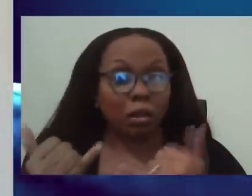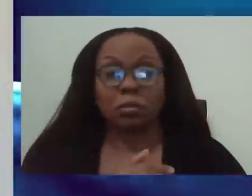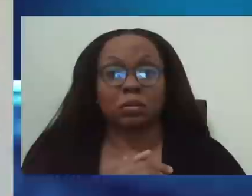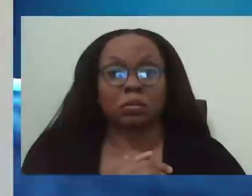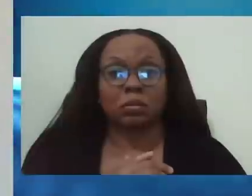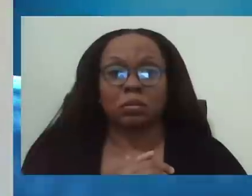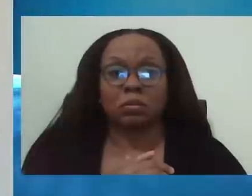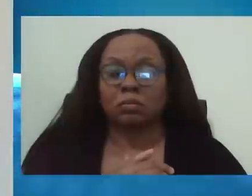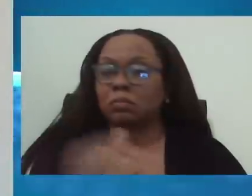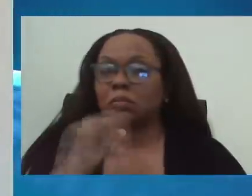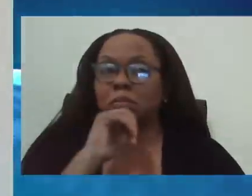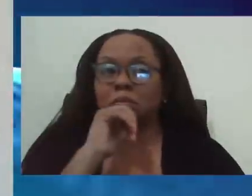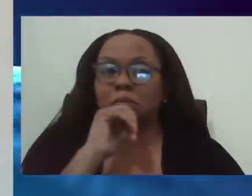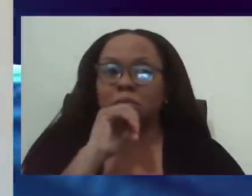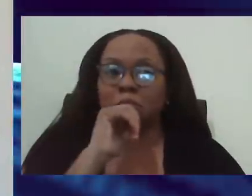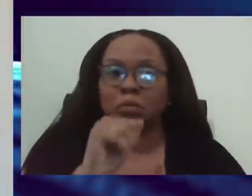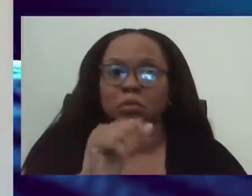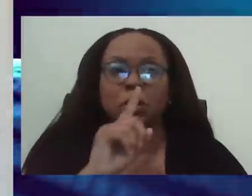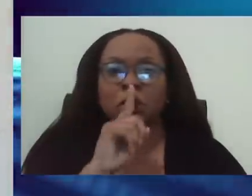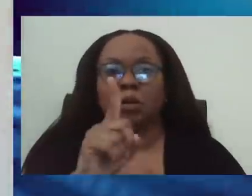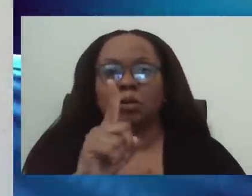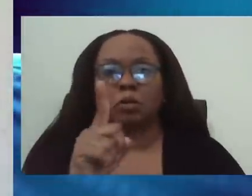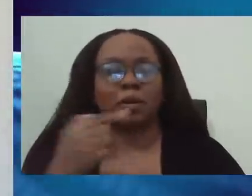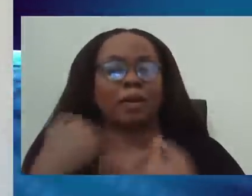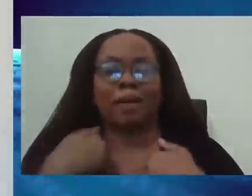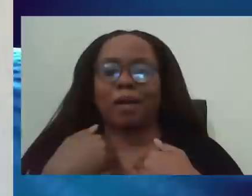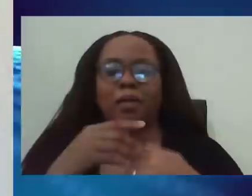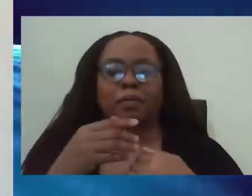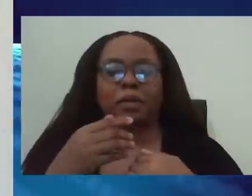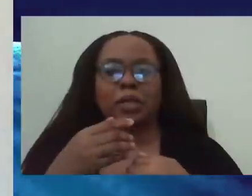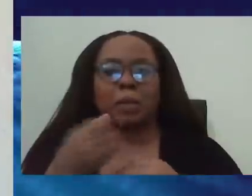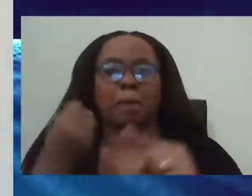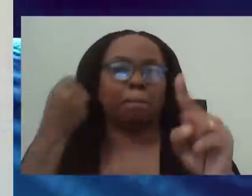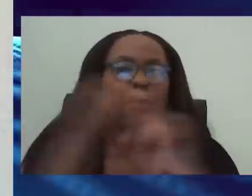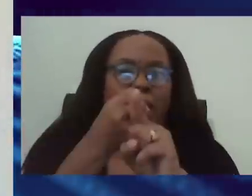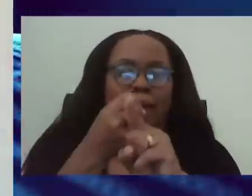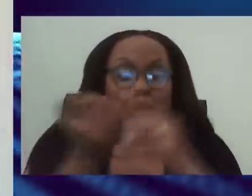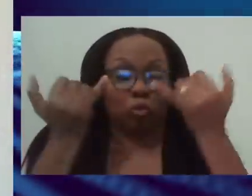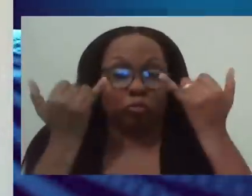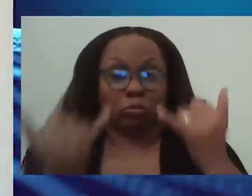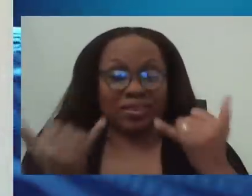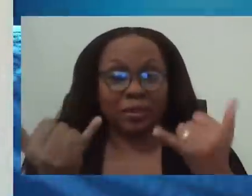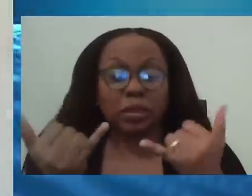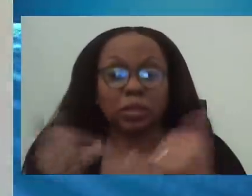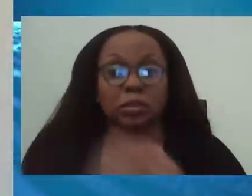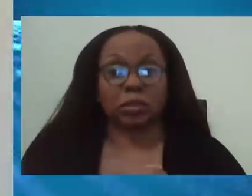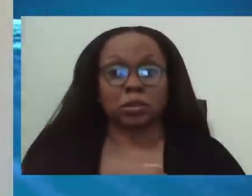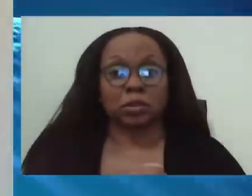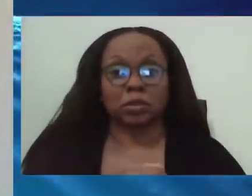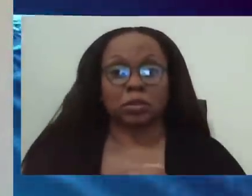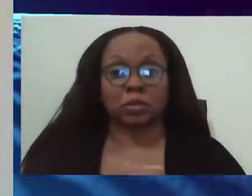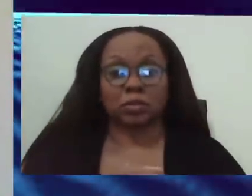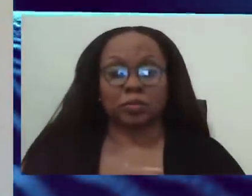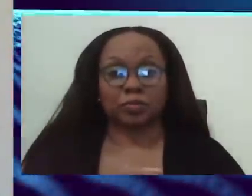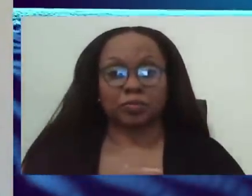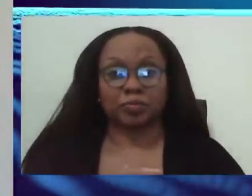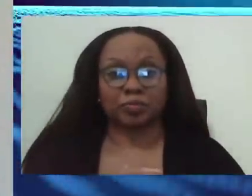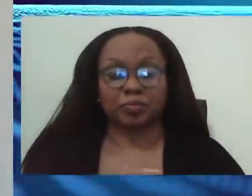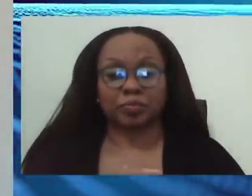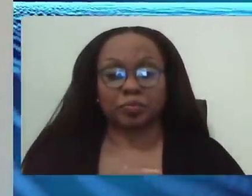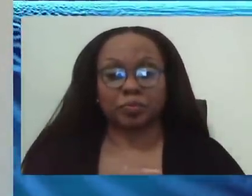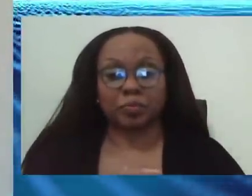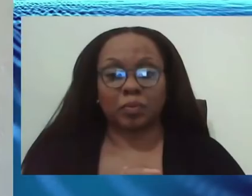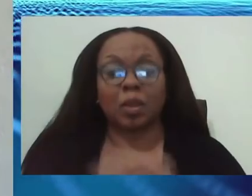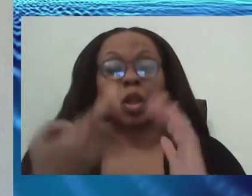not going to have an effect for another 20 days anyway. Because the measures lie behind, the numbers will lie behind the